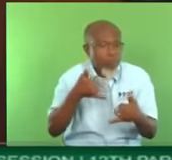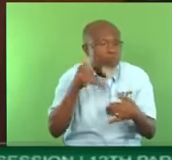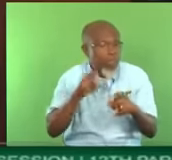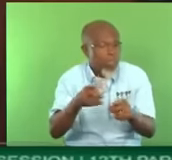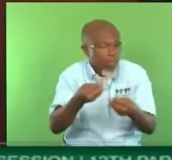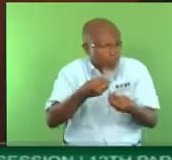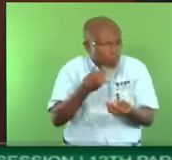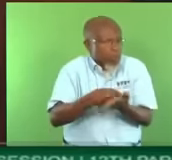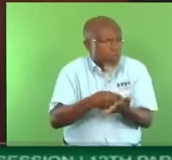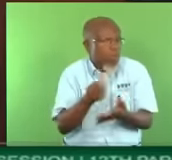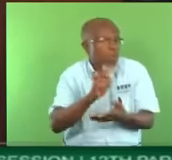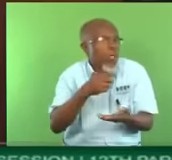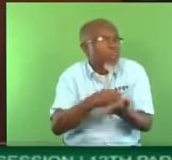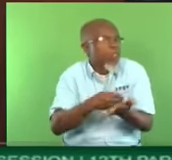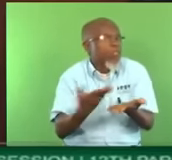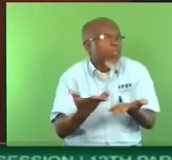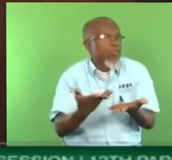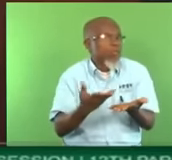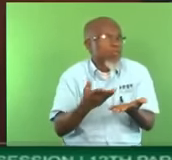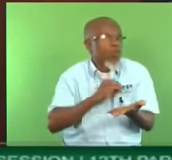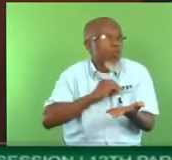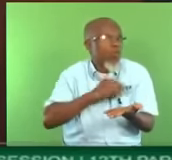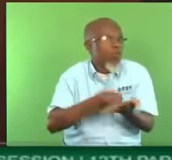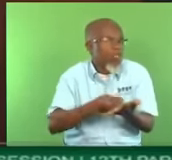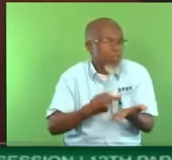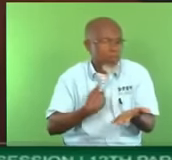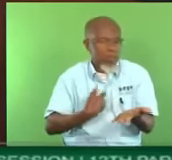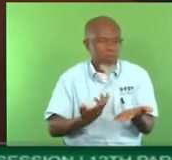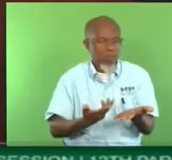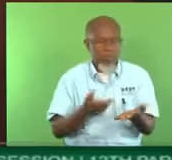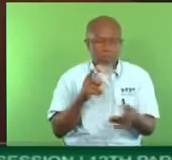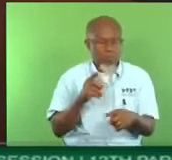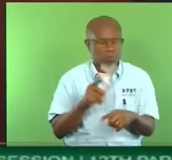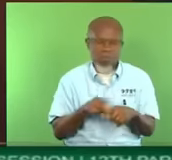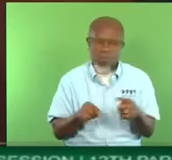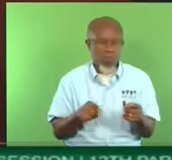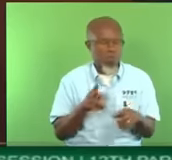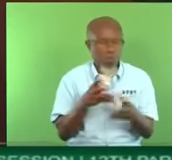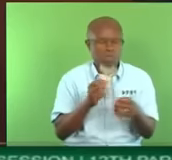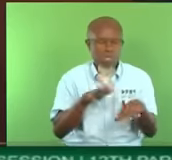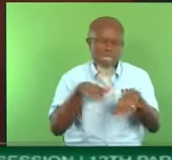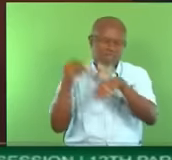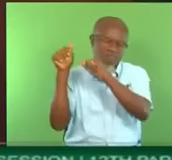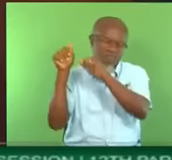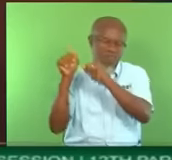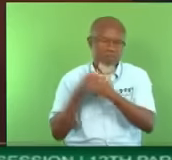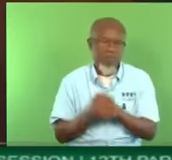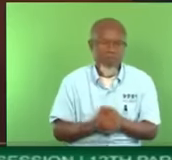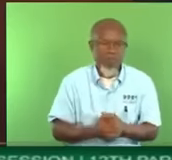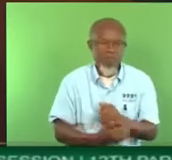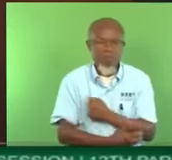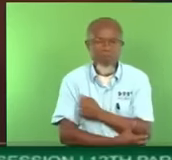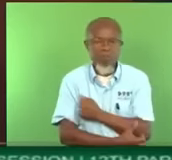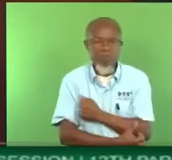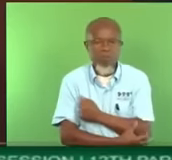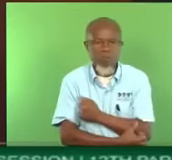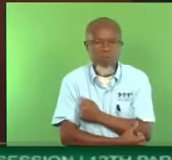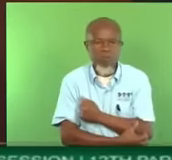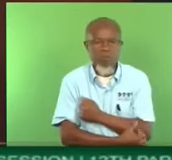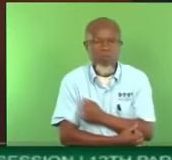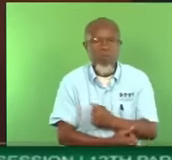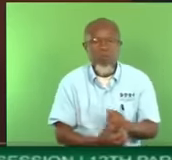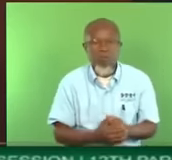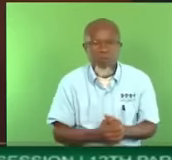require amending the law, as I said, the last NAAC, and increase the penalty and create an offence of